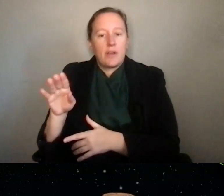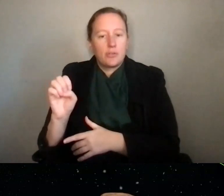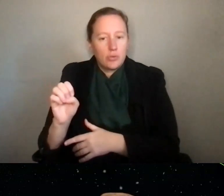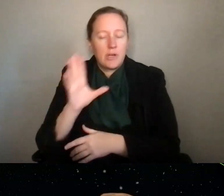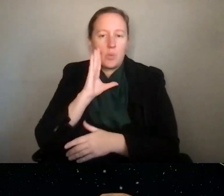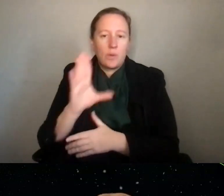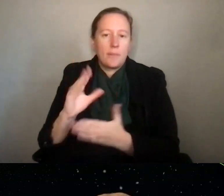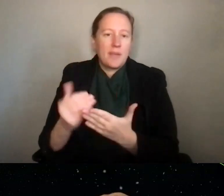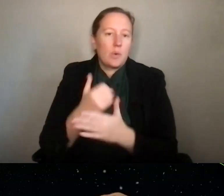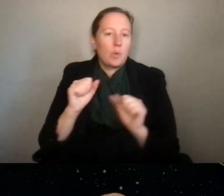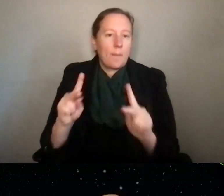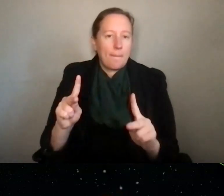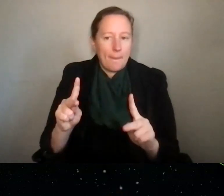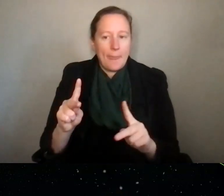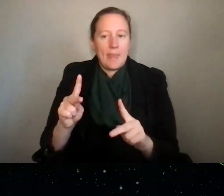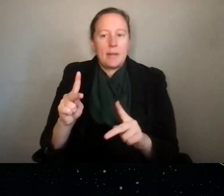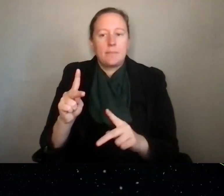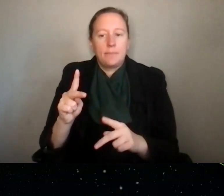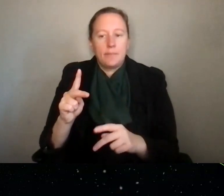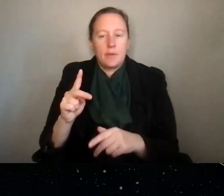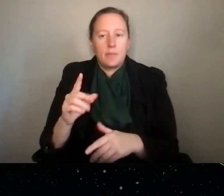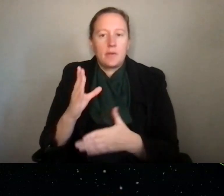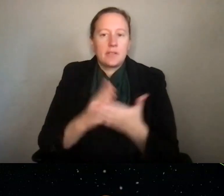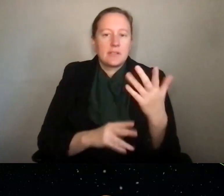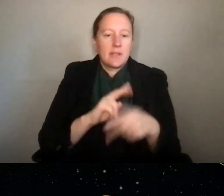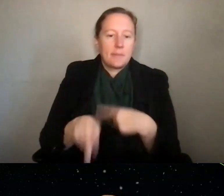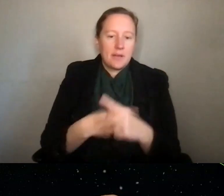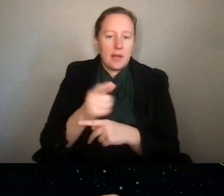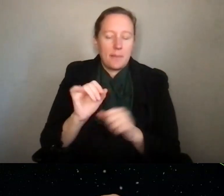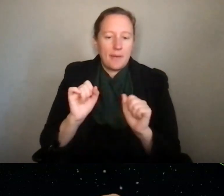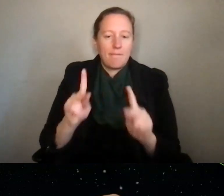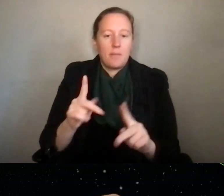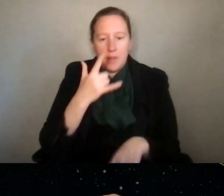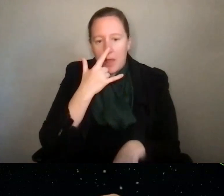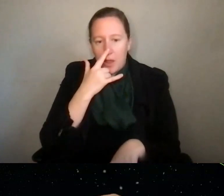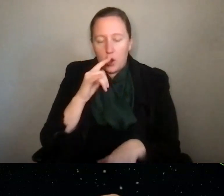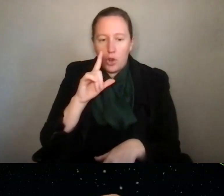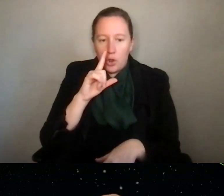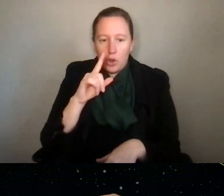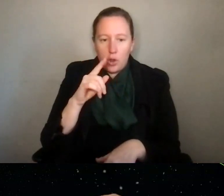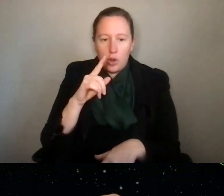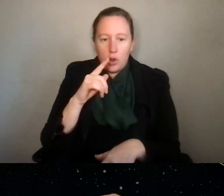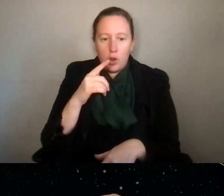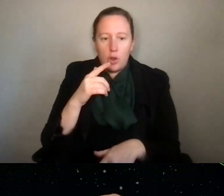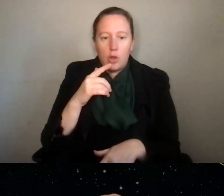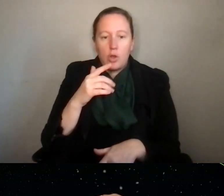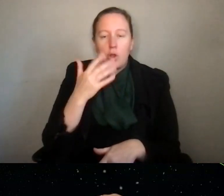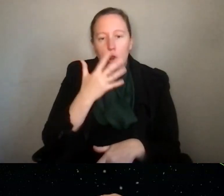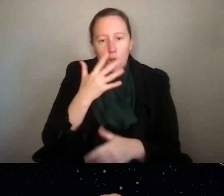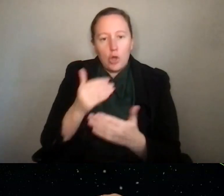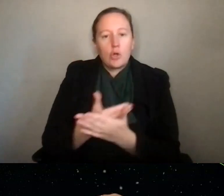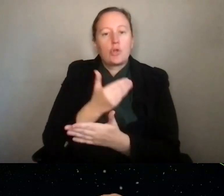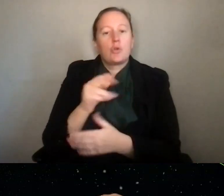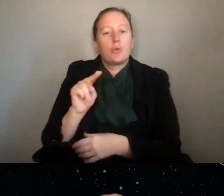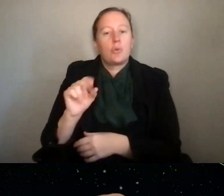new opportunities, some types, some types of opportunities that may look new to NSF. And I encourage you to